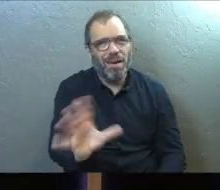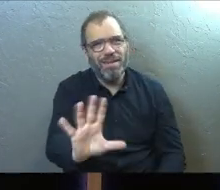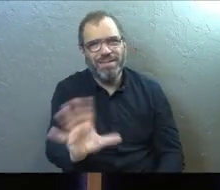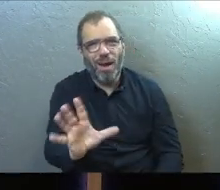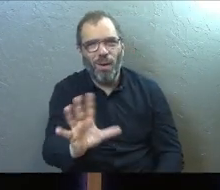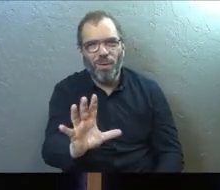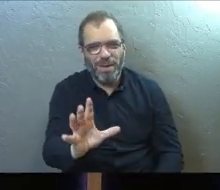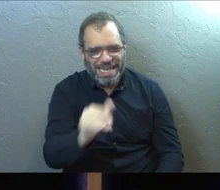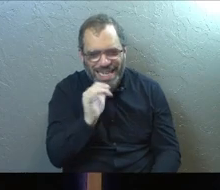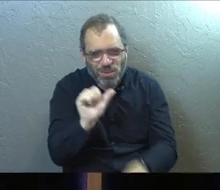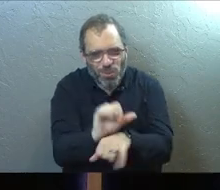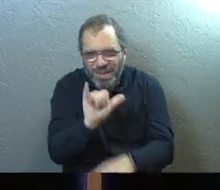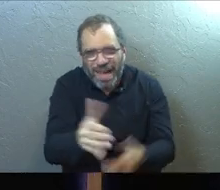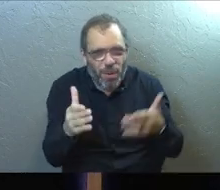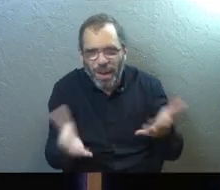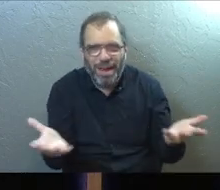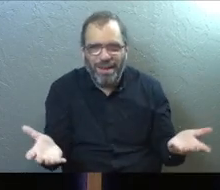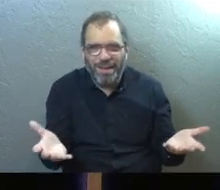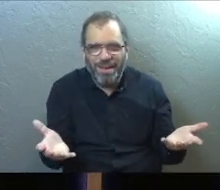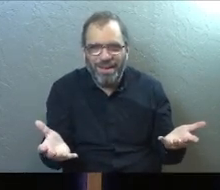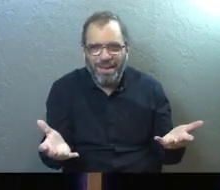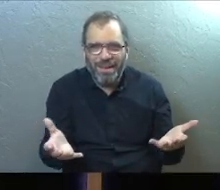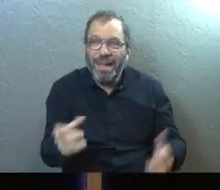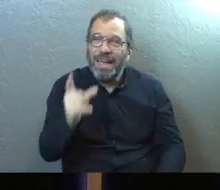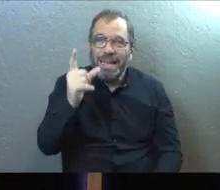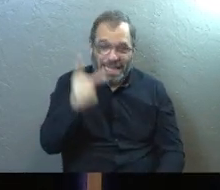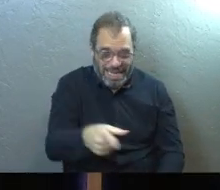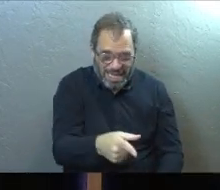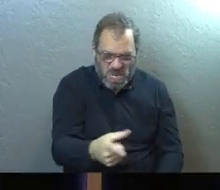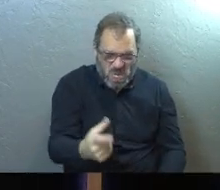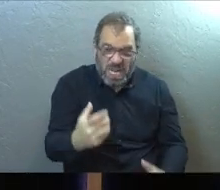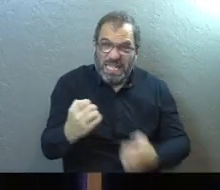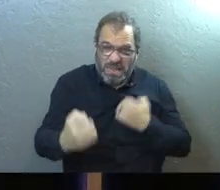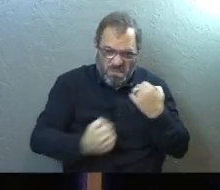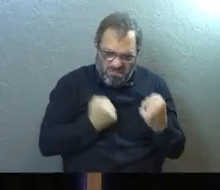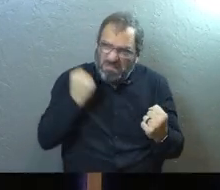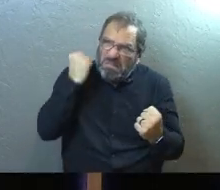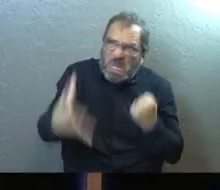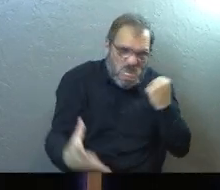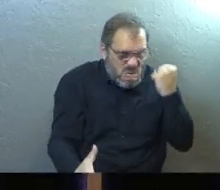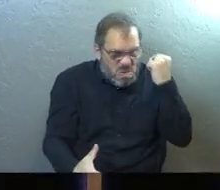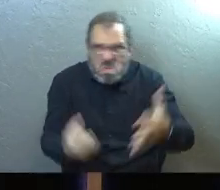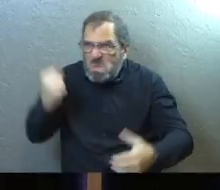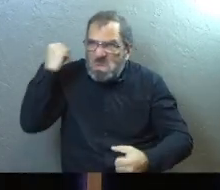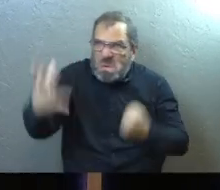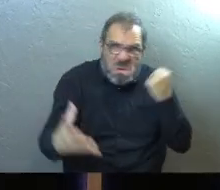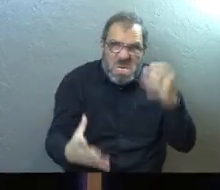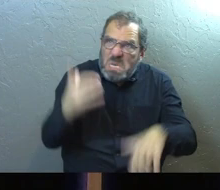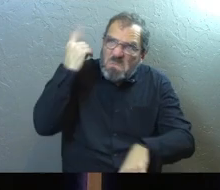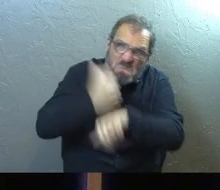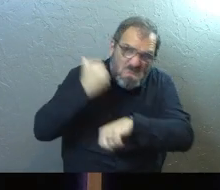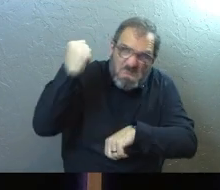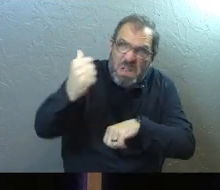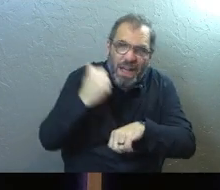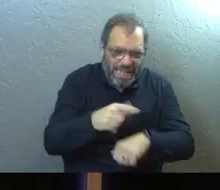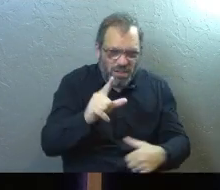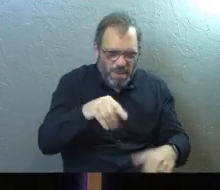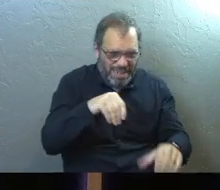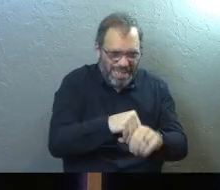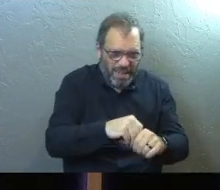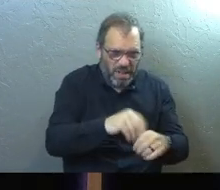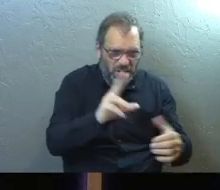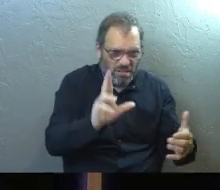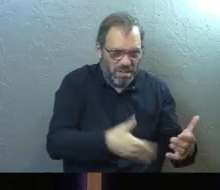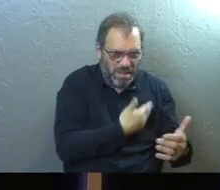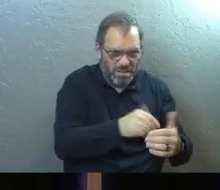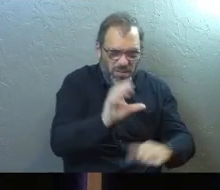Not how it works. He's verbalizing what his emotions are saying. And again, can you imagine them singing this in the